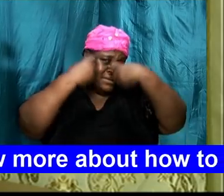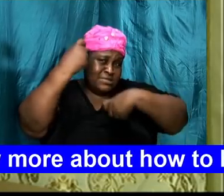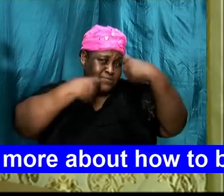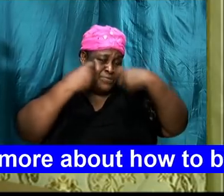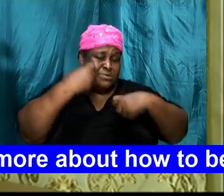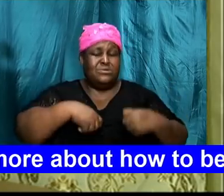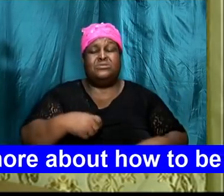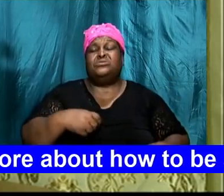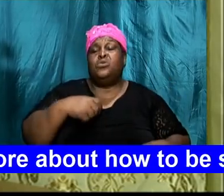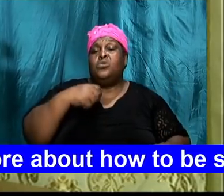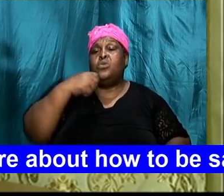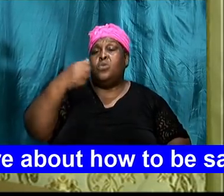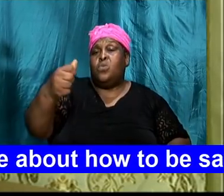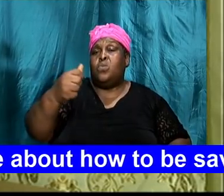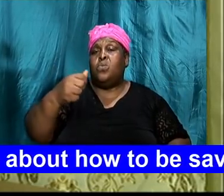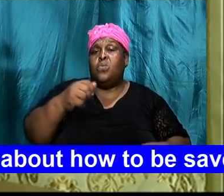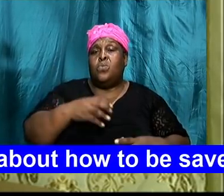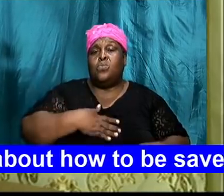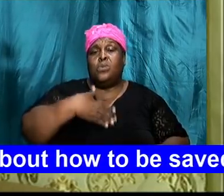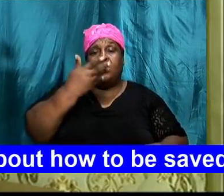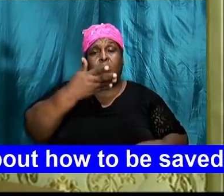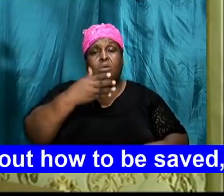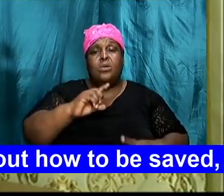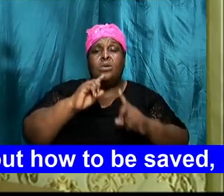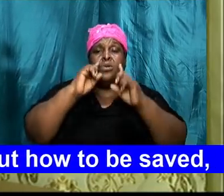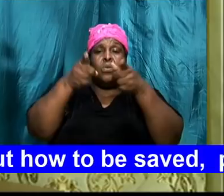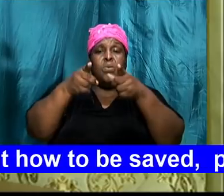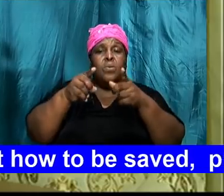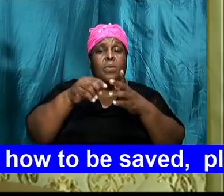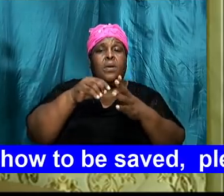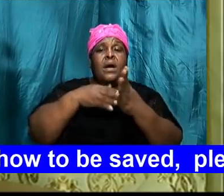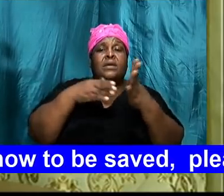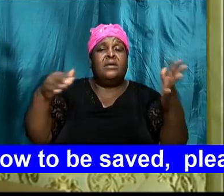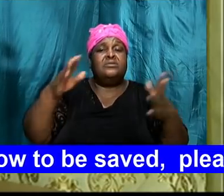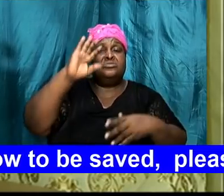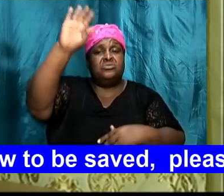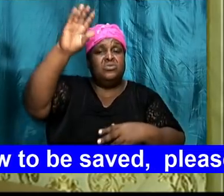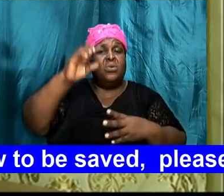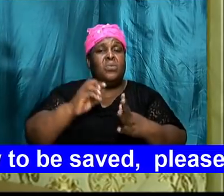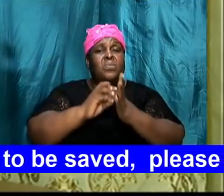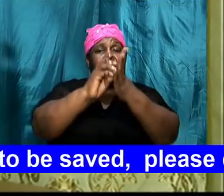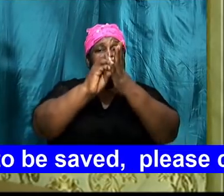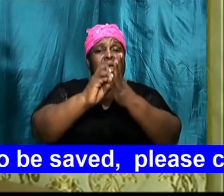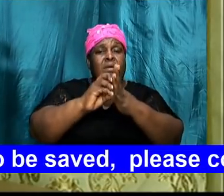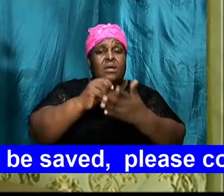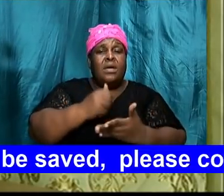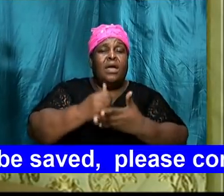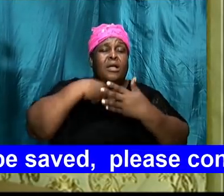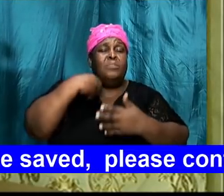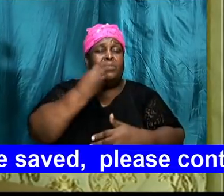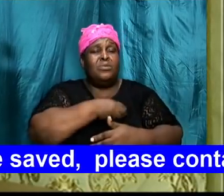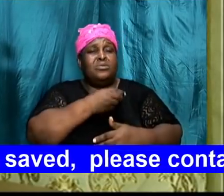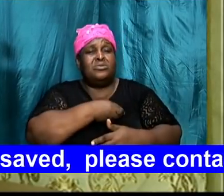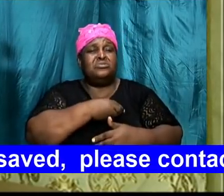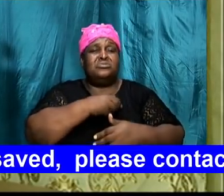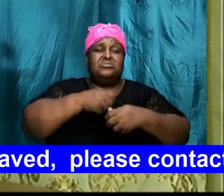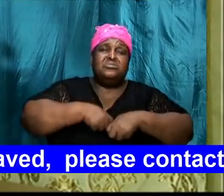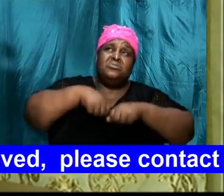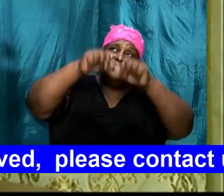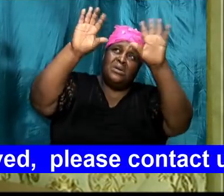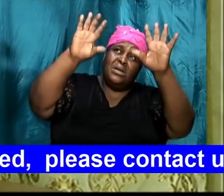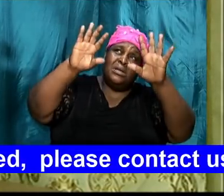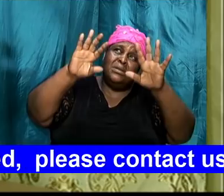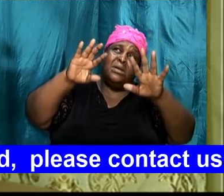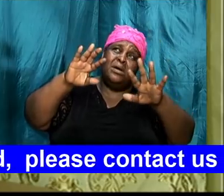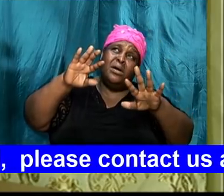will we go against your will help us God to submit to you tonight submit our will to yours